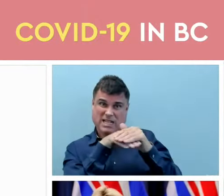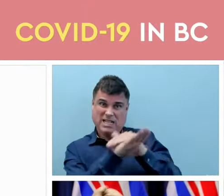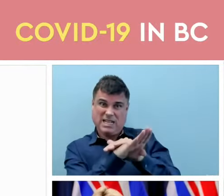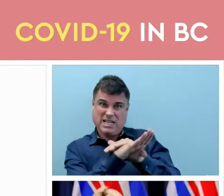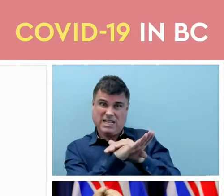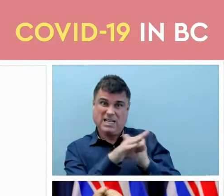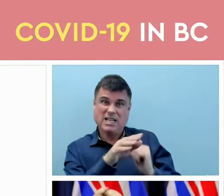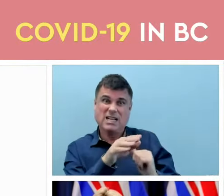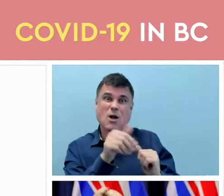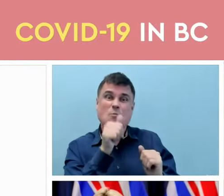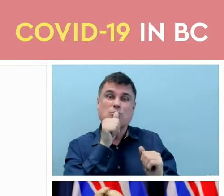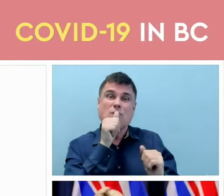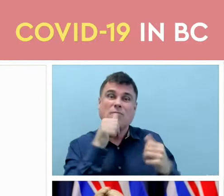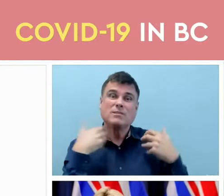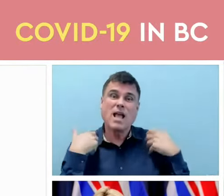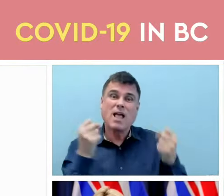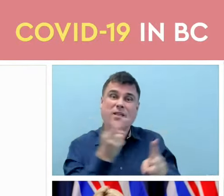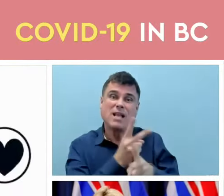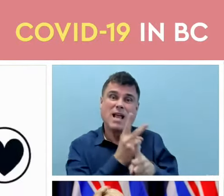who is vaccinated or not.